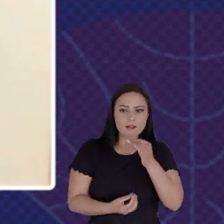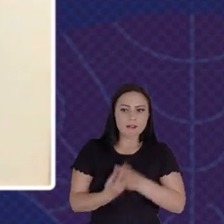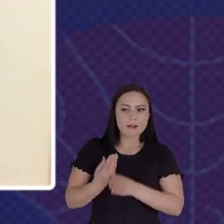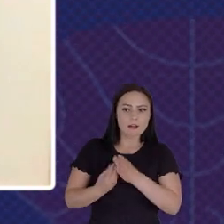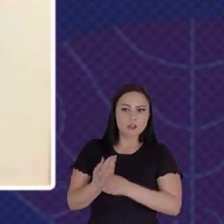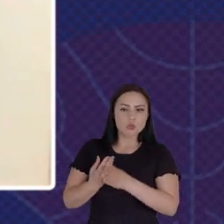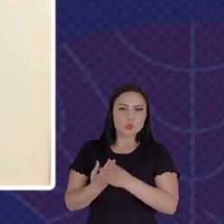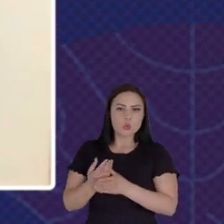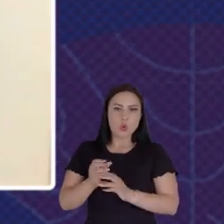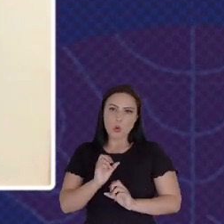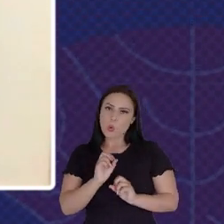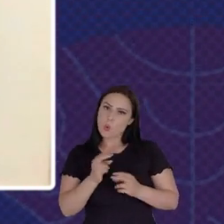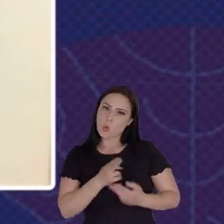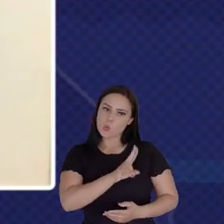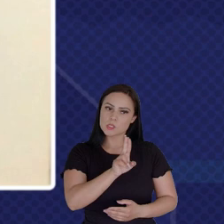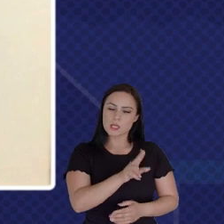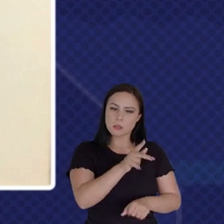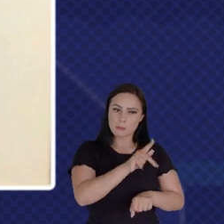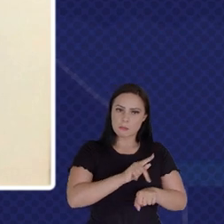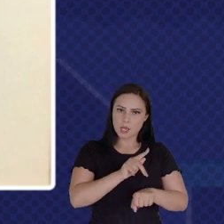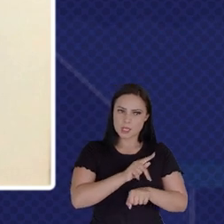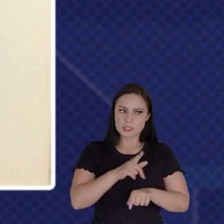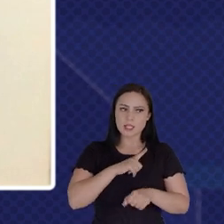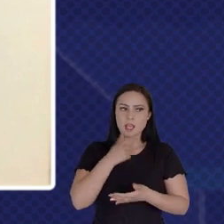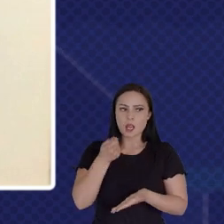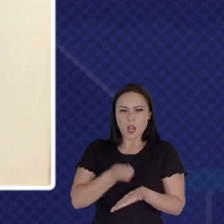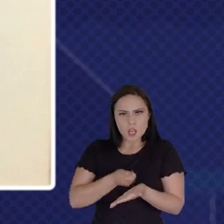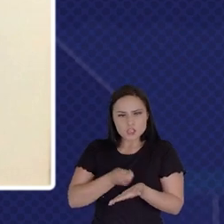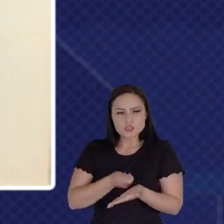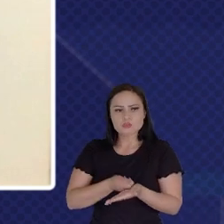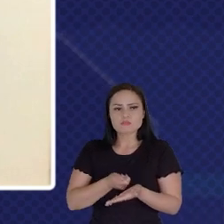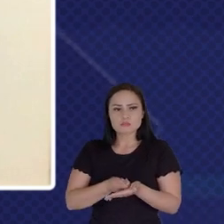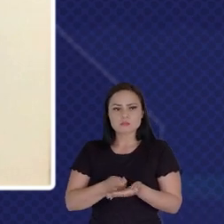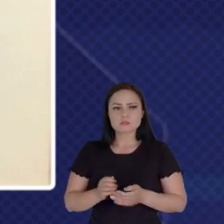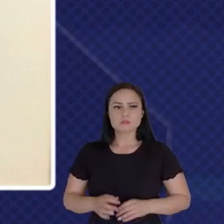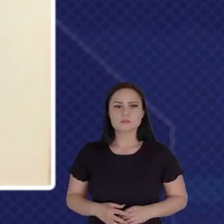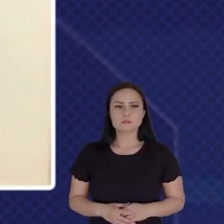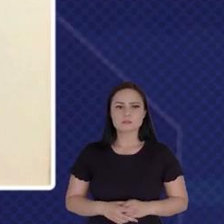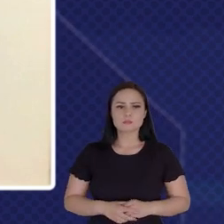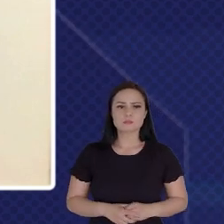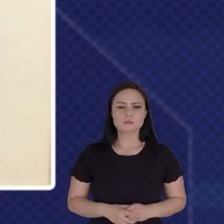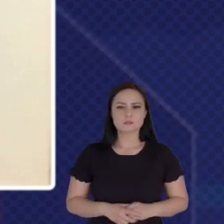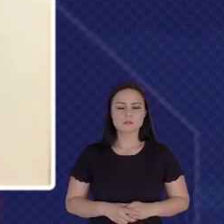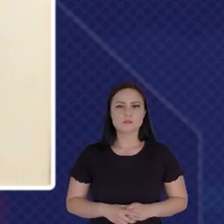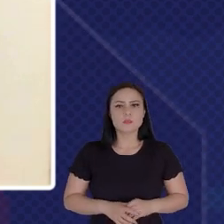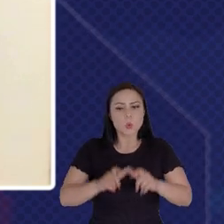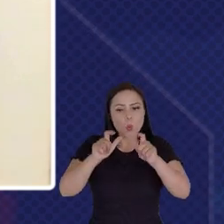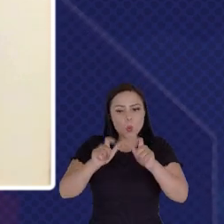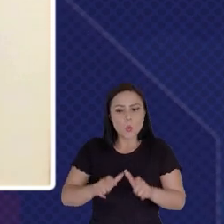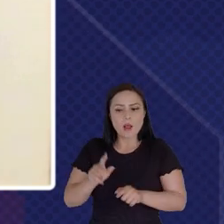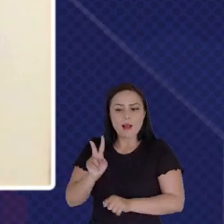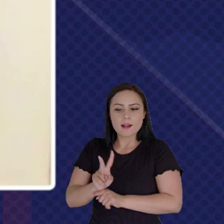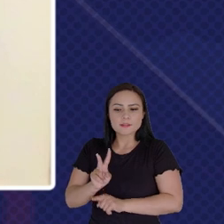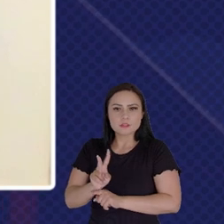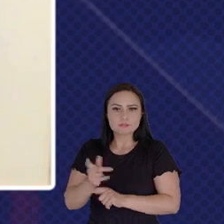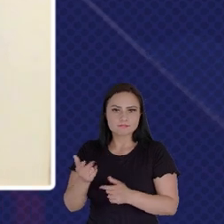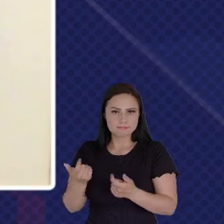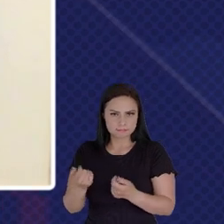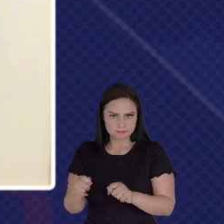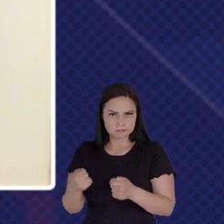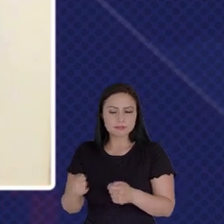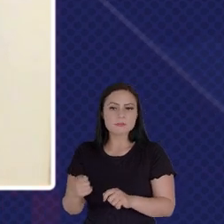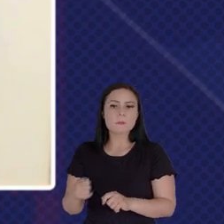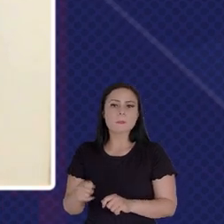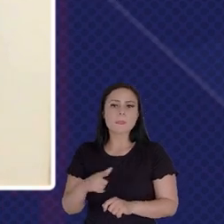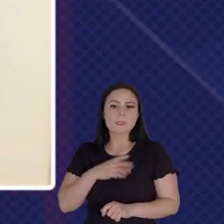Country You Need To Make Sure That It Is A One Stop Shop In A Sense So That The Experience